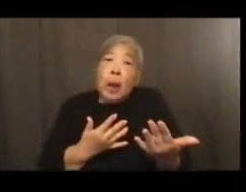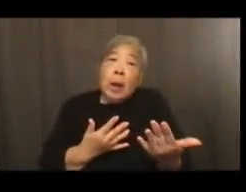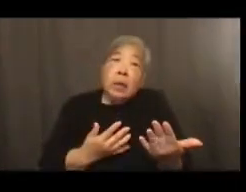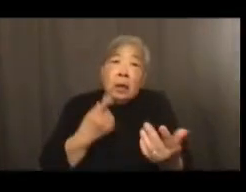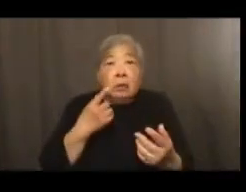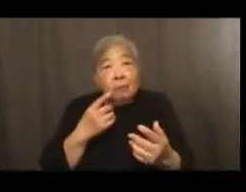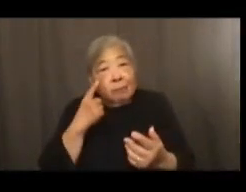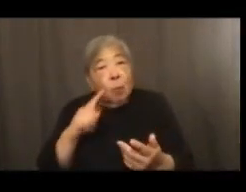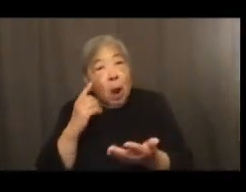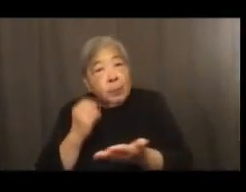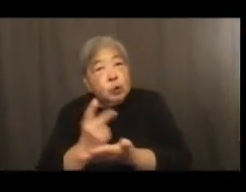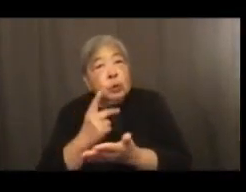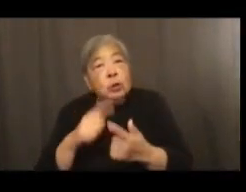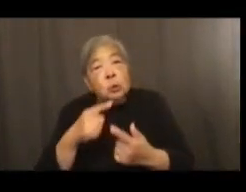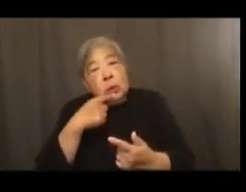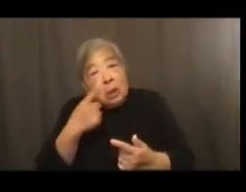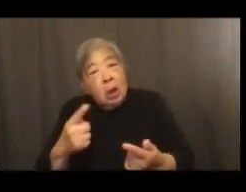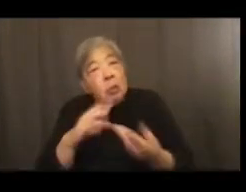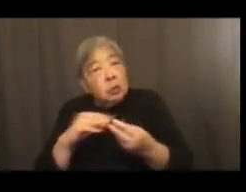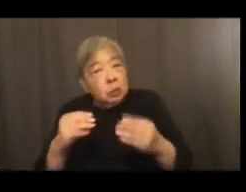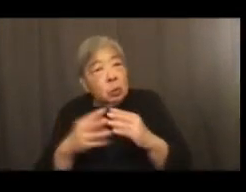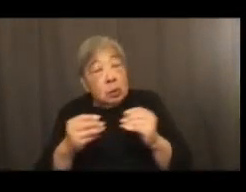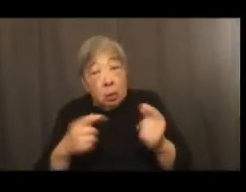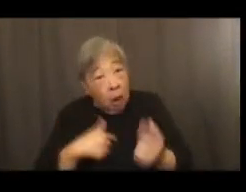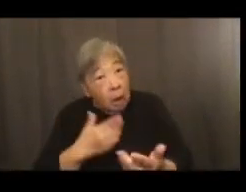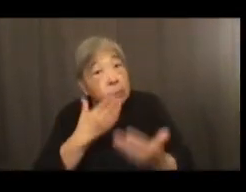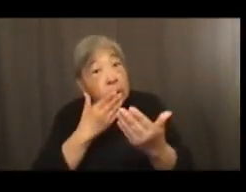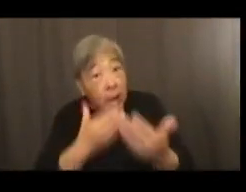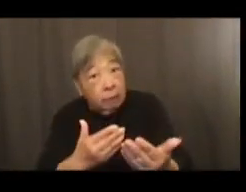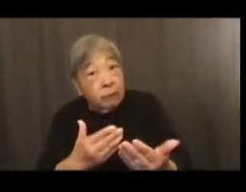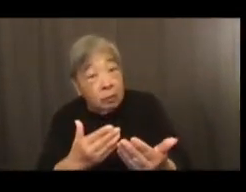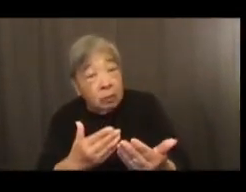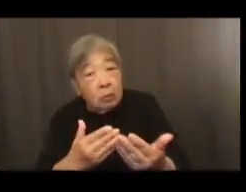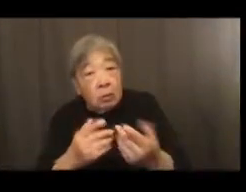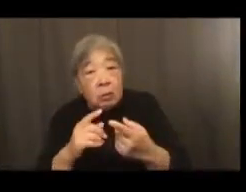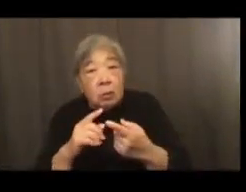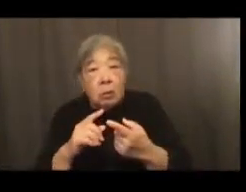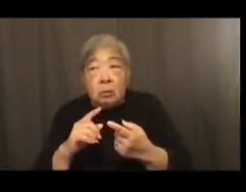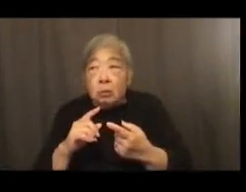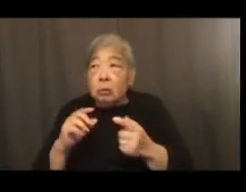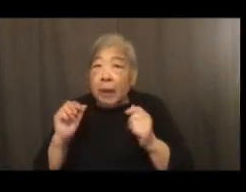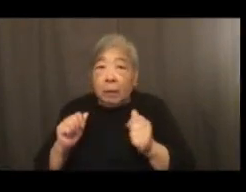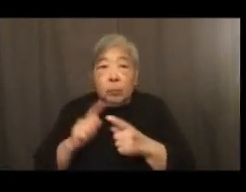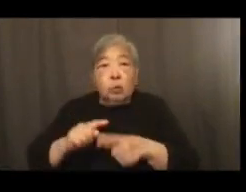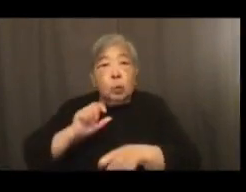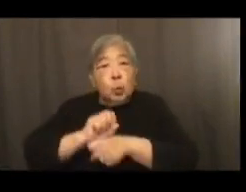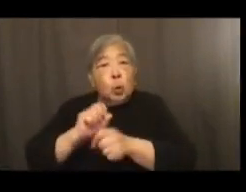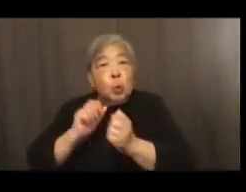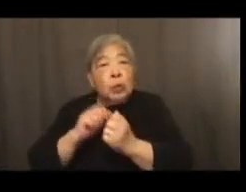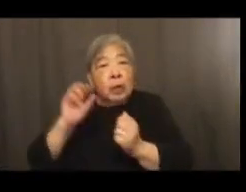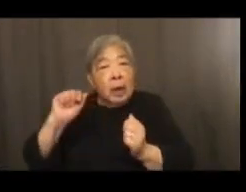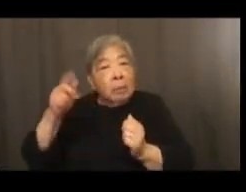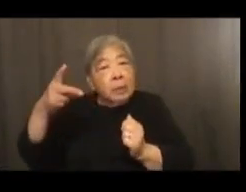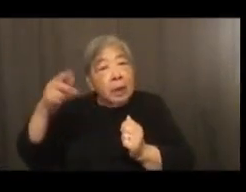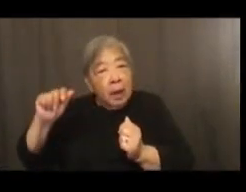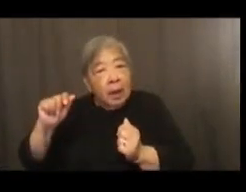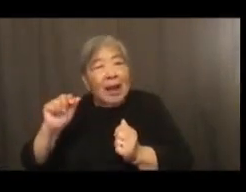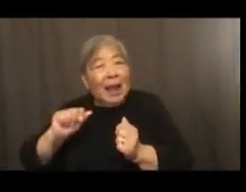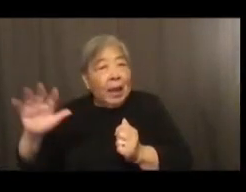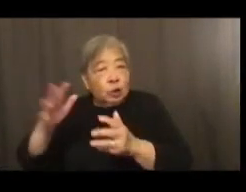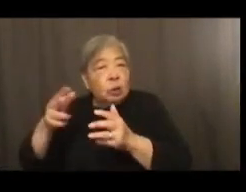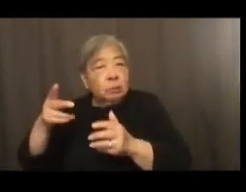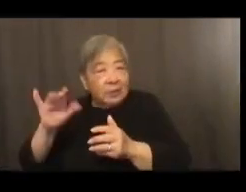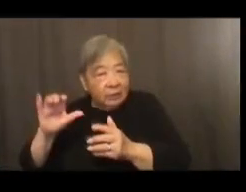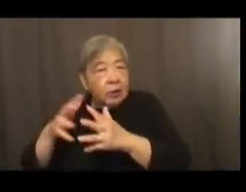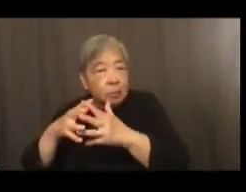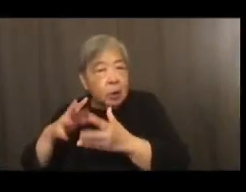stories. So I'm thankful to be to be able to work with the Asian Pacific American Center because I think, you know, one of